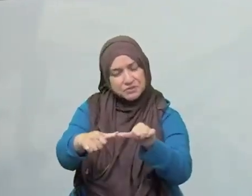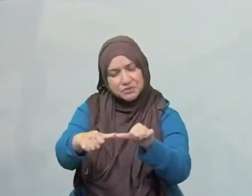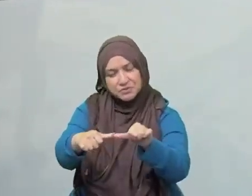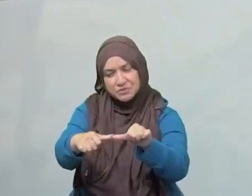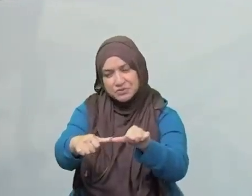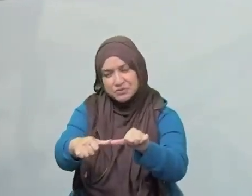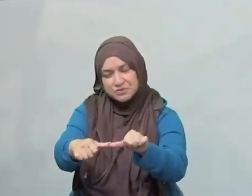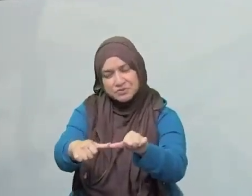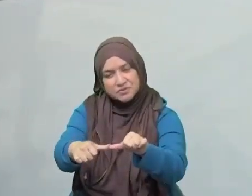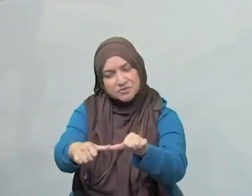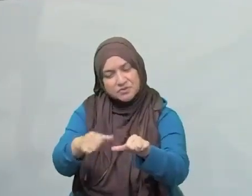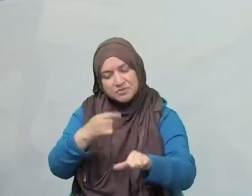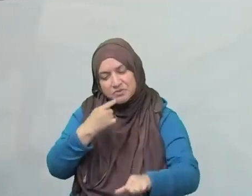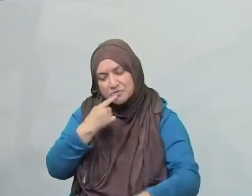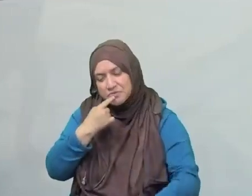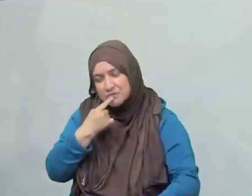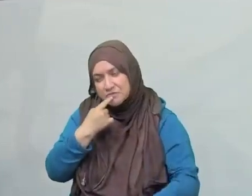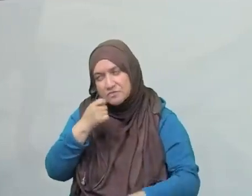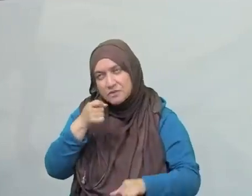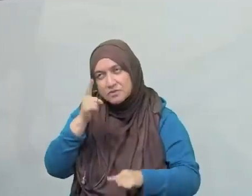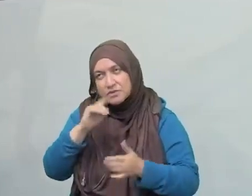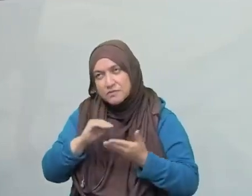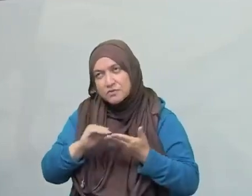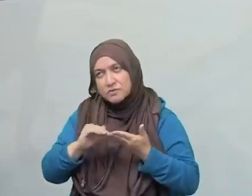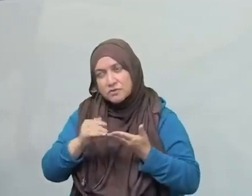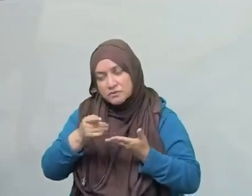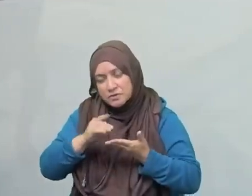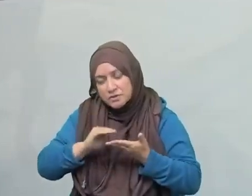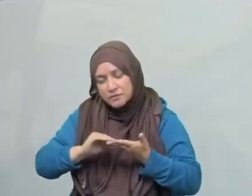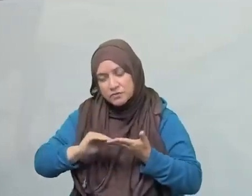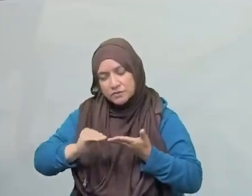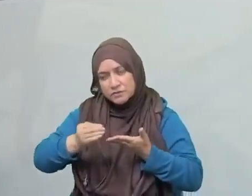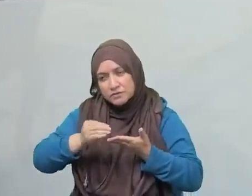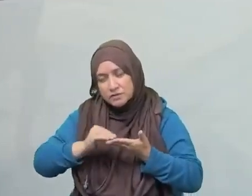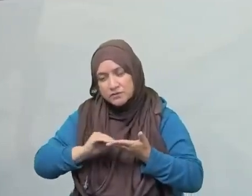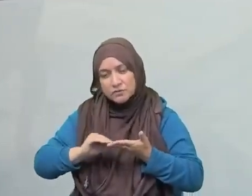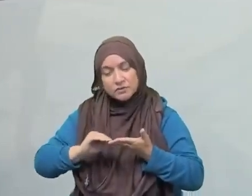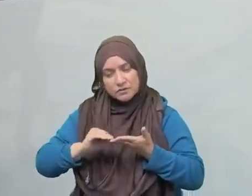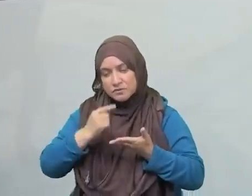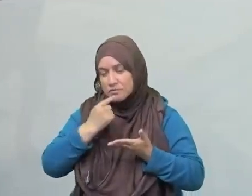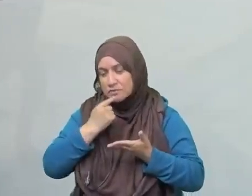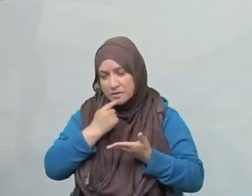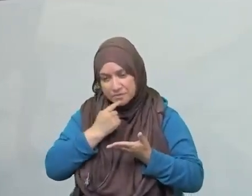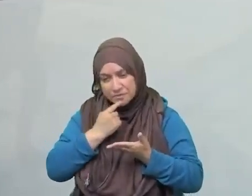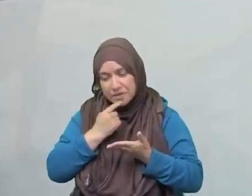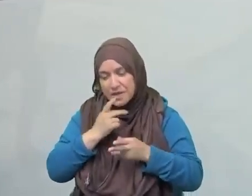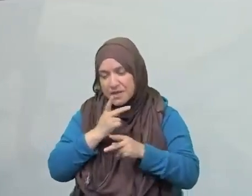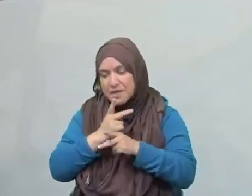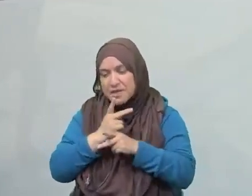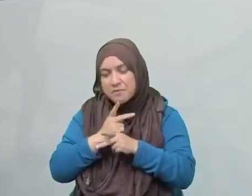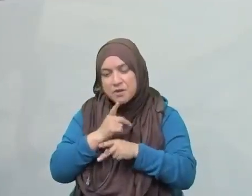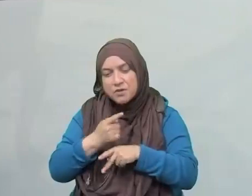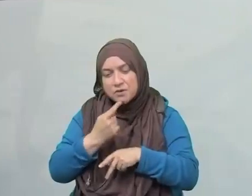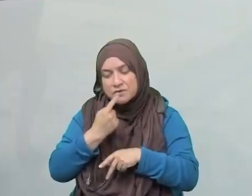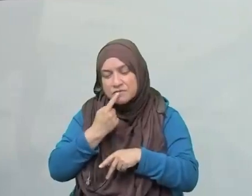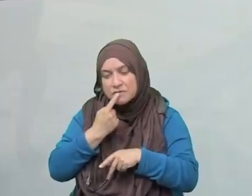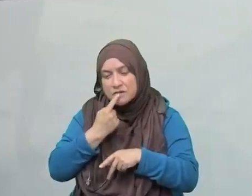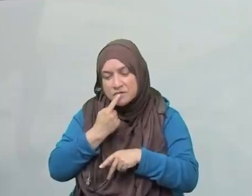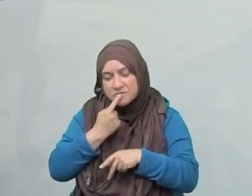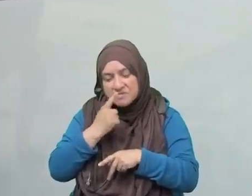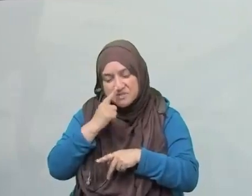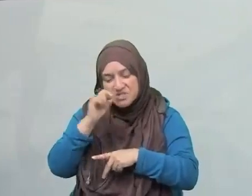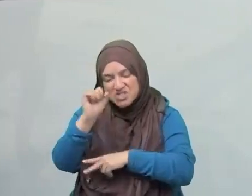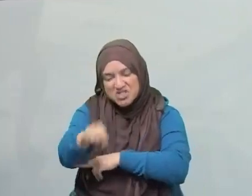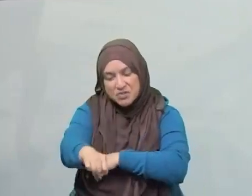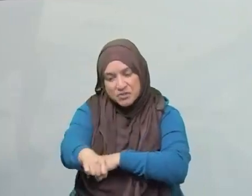you started to make dua to Allah. And you were immersed in your dua. Keep going. Don't get up. Keep